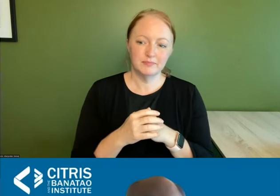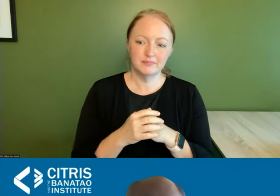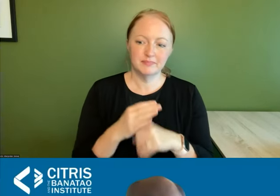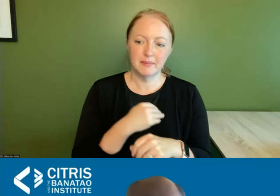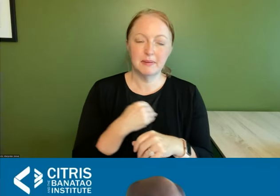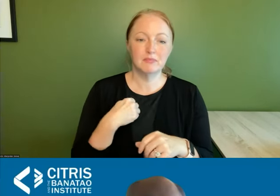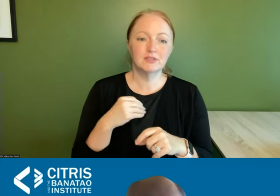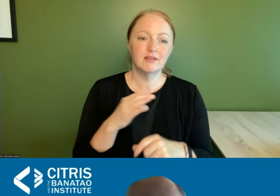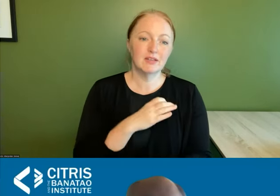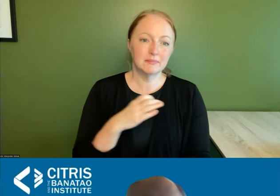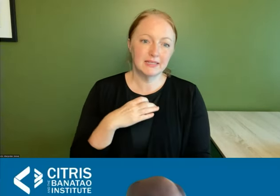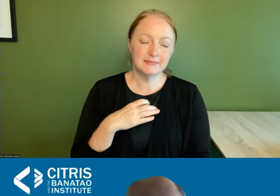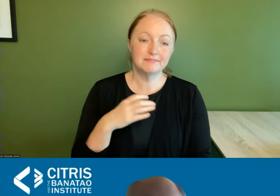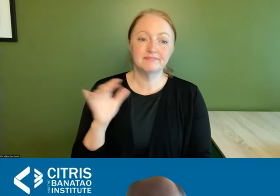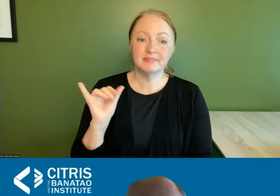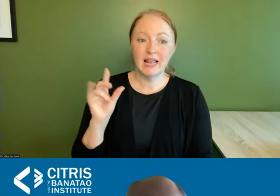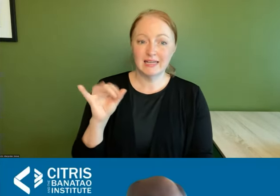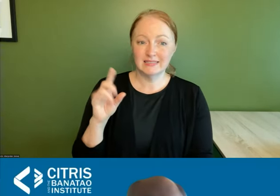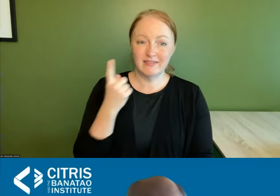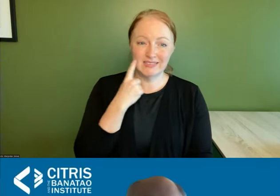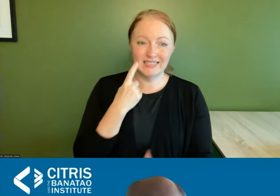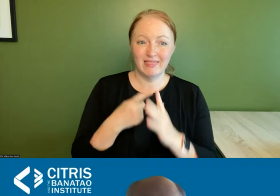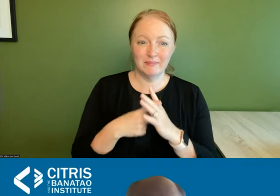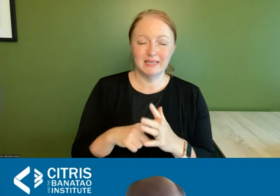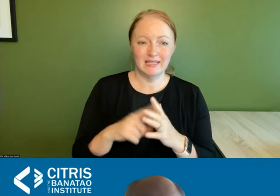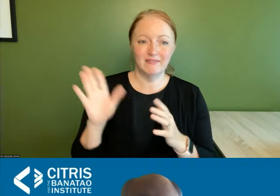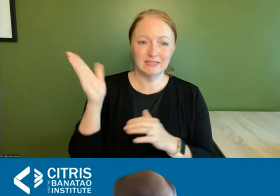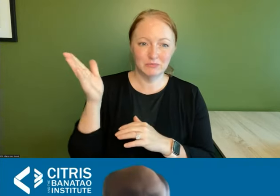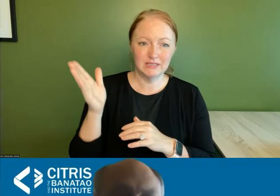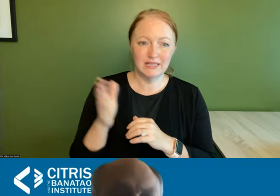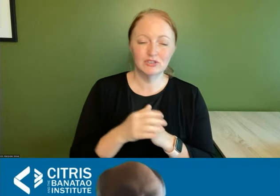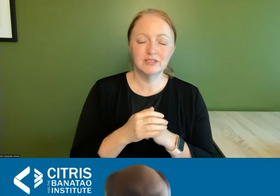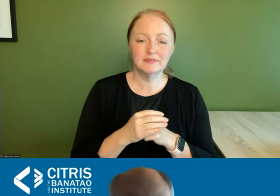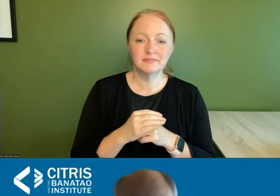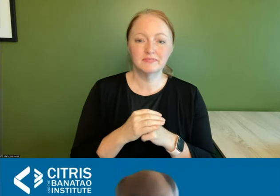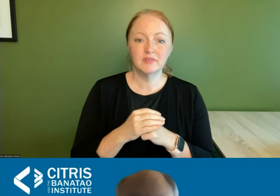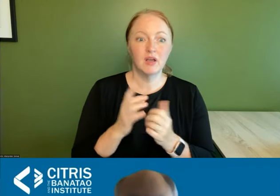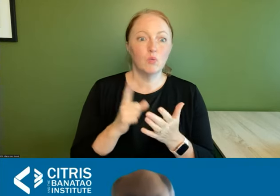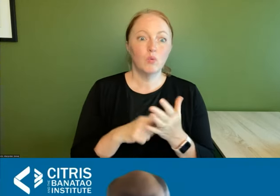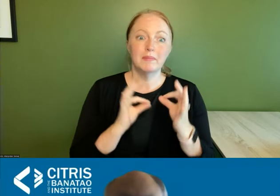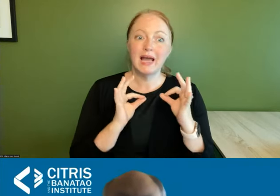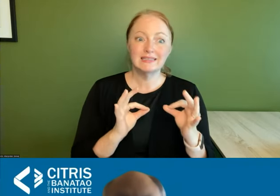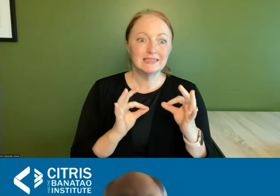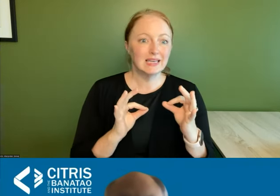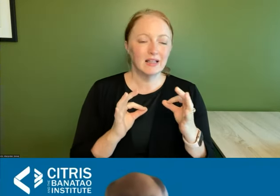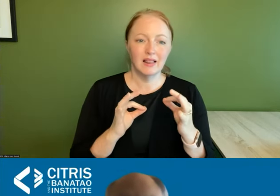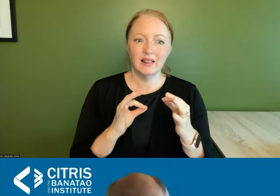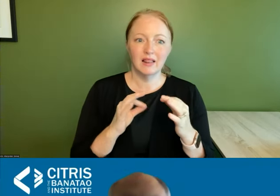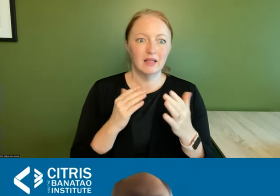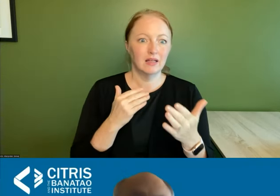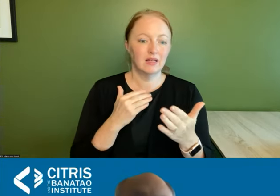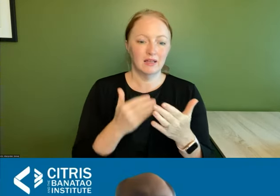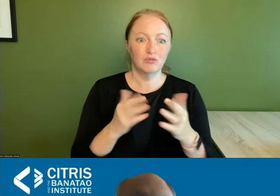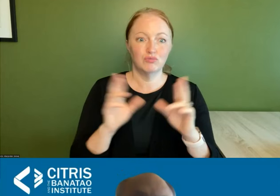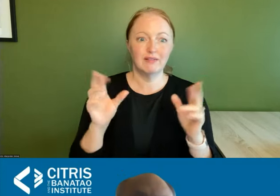on the committee you know as david said at the beginning of his presentation what would be ideal in time for the conference on